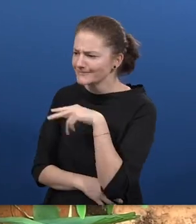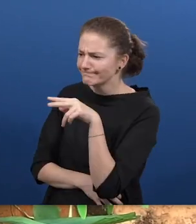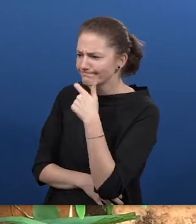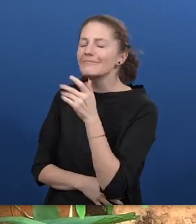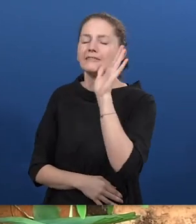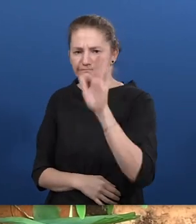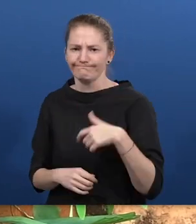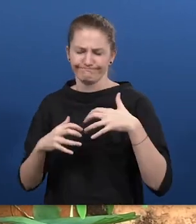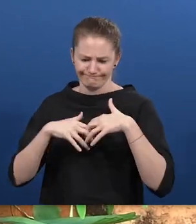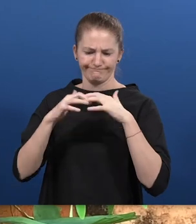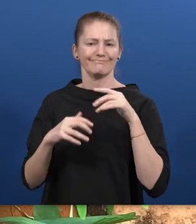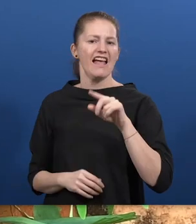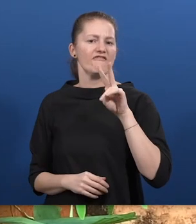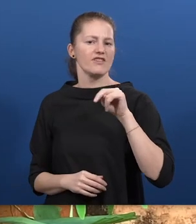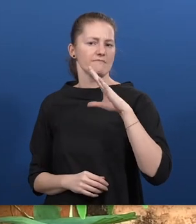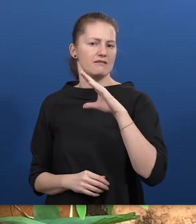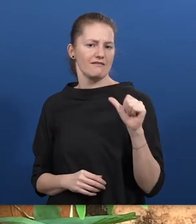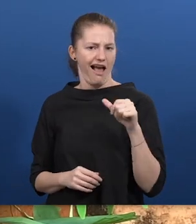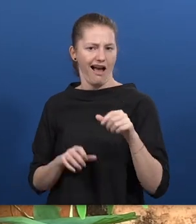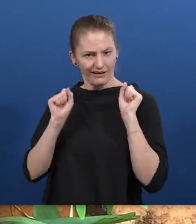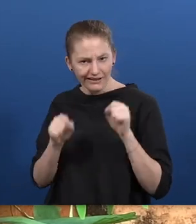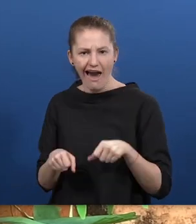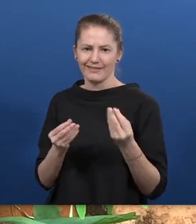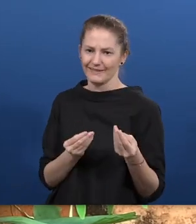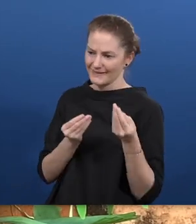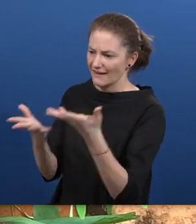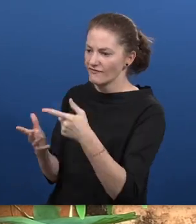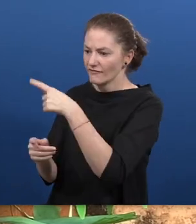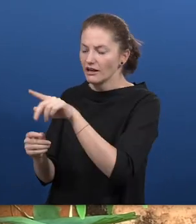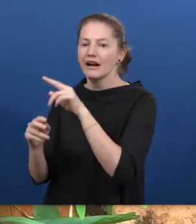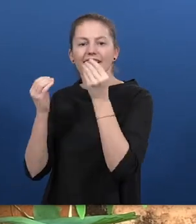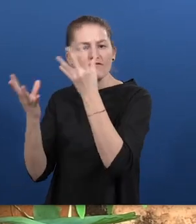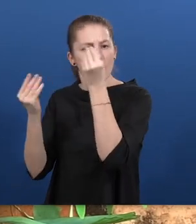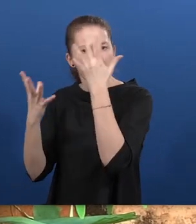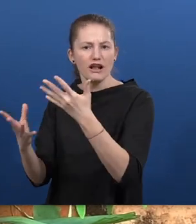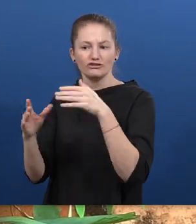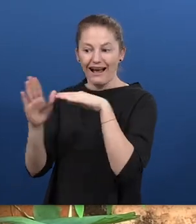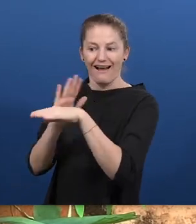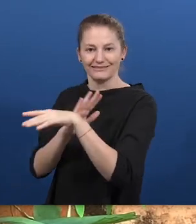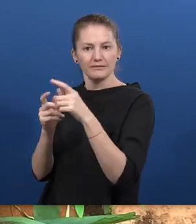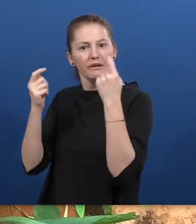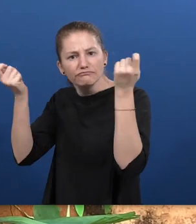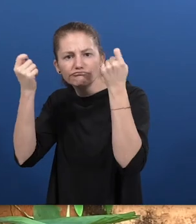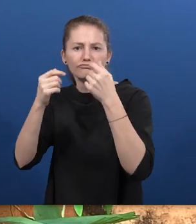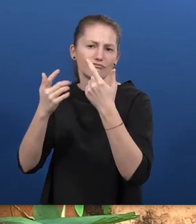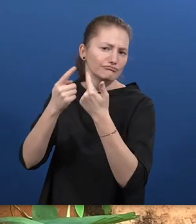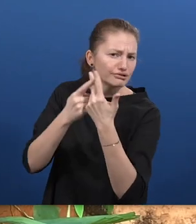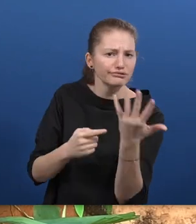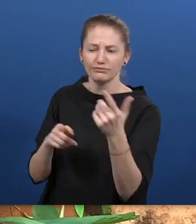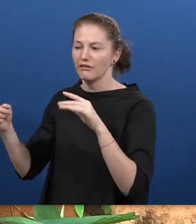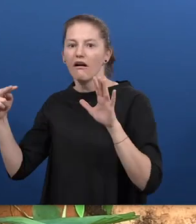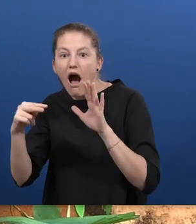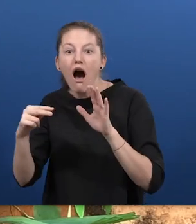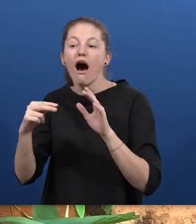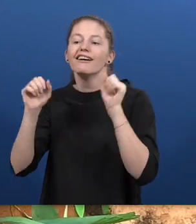those who produce accessible culture and those who need accessible culture to fully experience their citizenship, their leisure, their